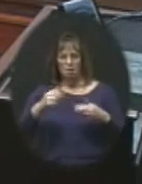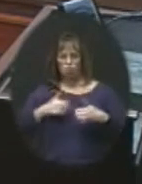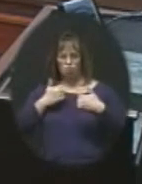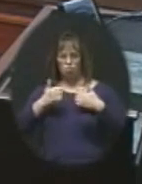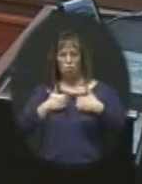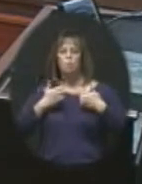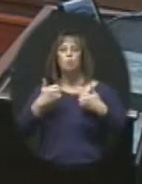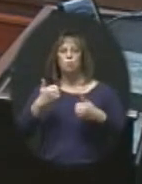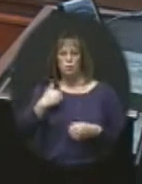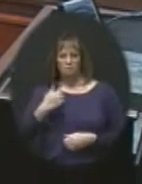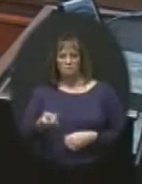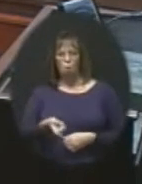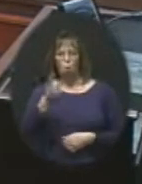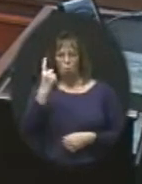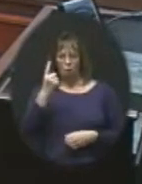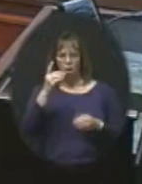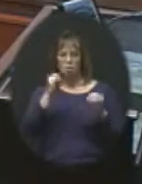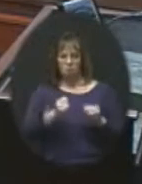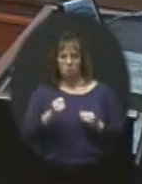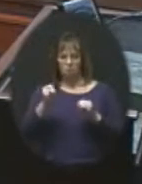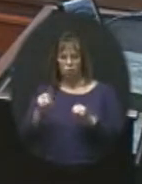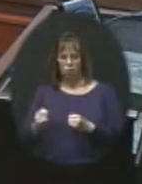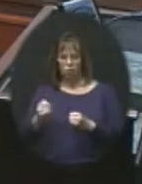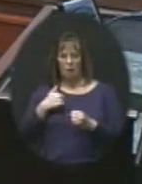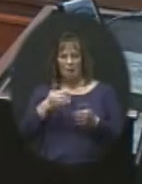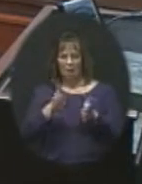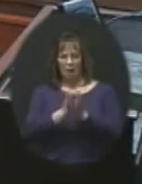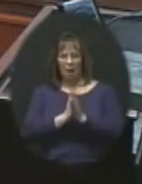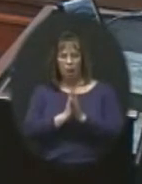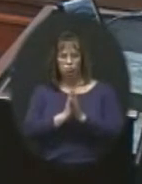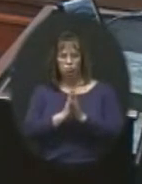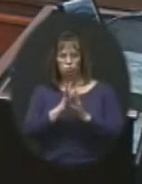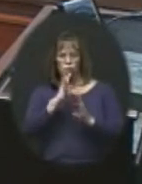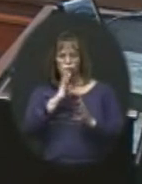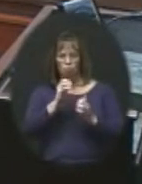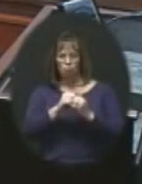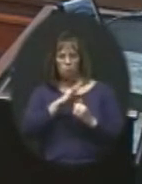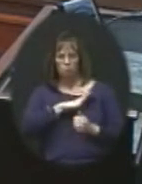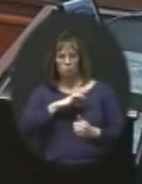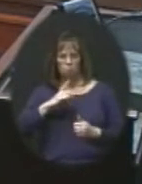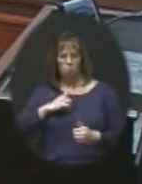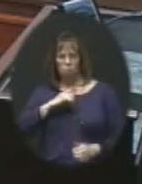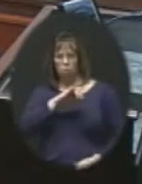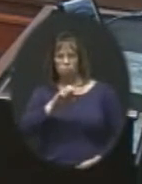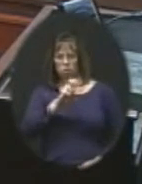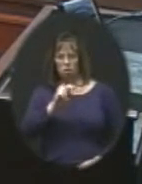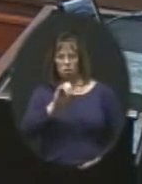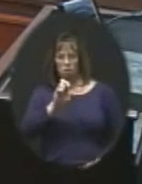We do have one individual who has asked to address the board. Jennifer Colt.